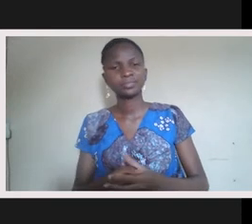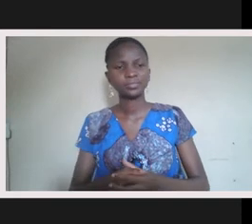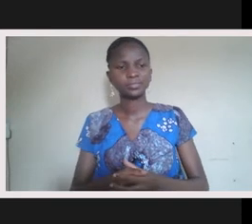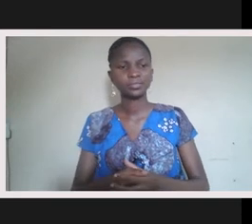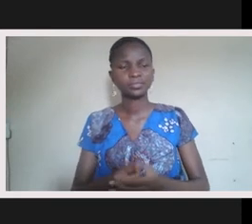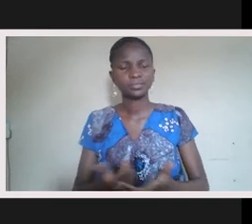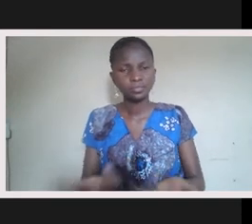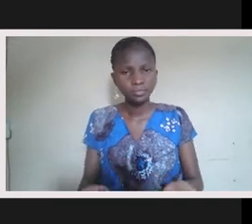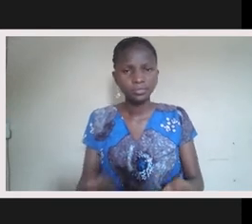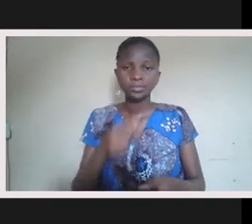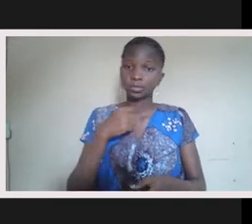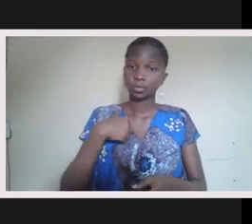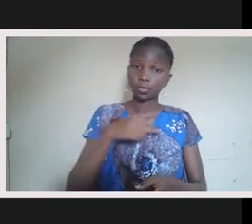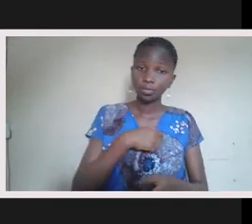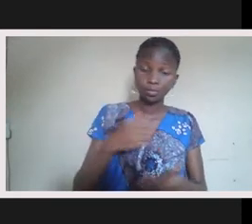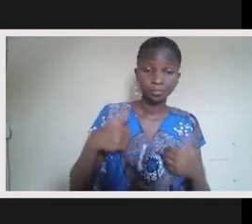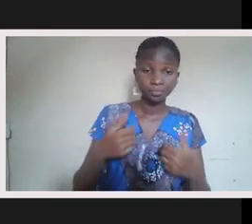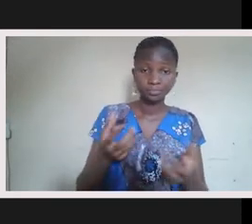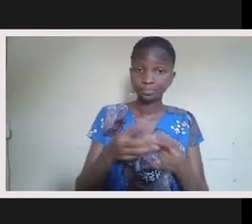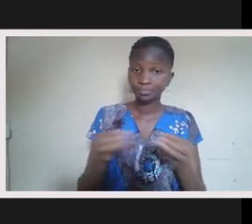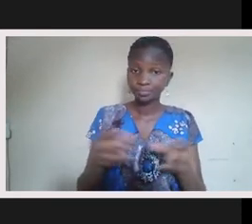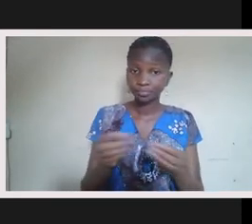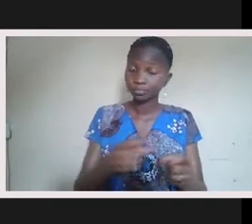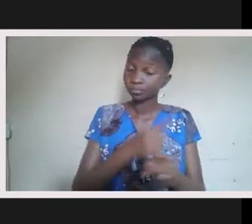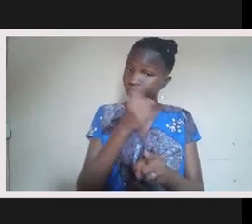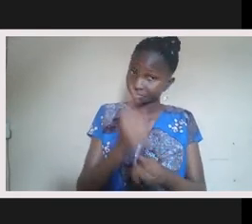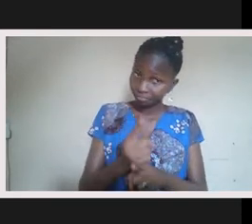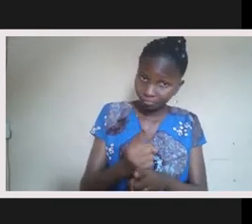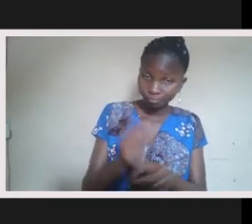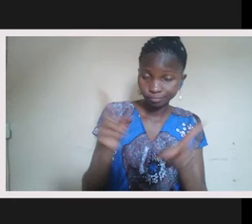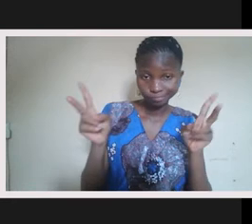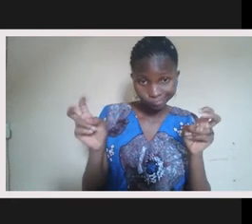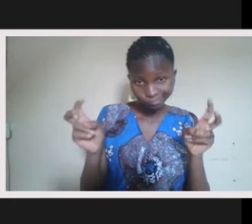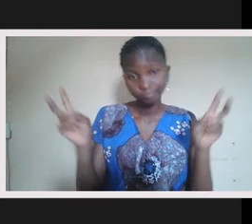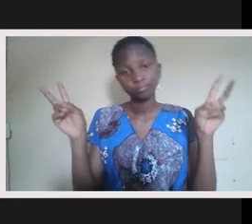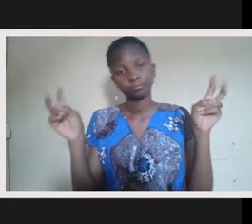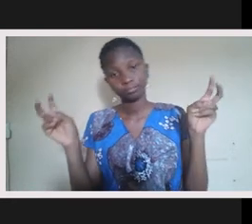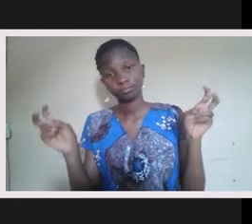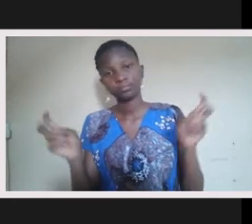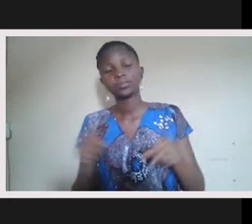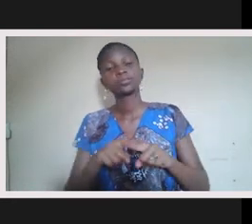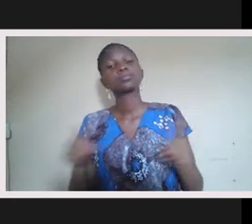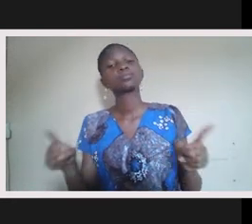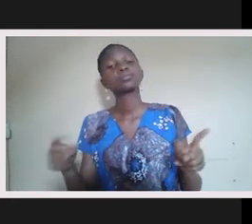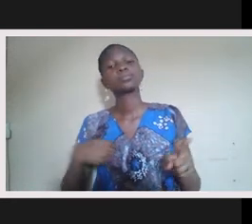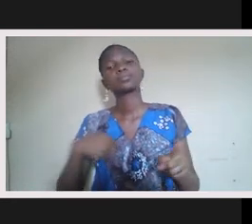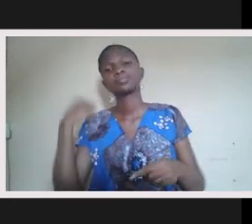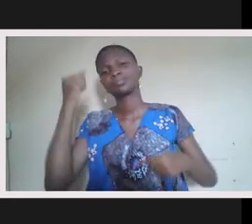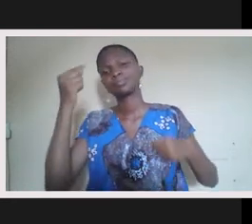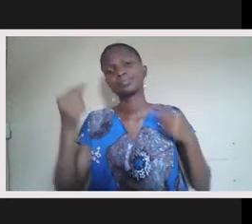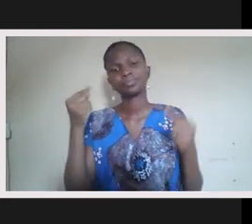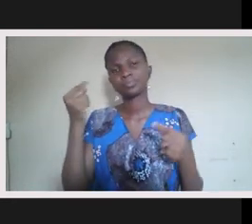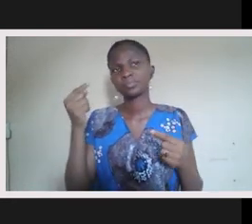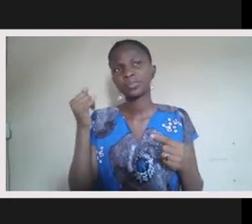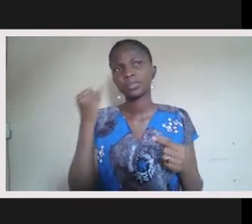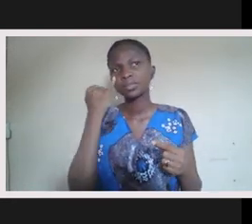Obviously, excuse me, we have to speak correctly, quote unquote, professionally, quote unquote. But